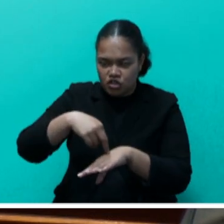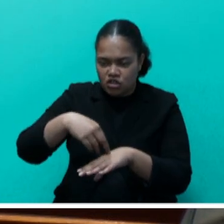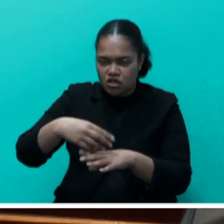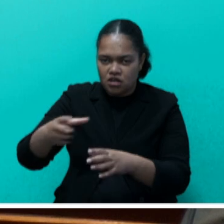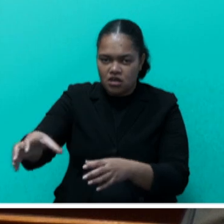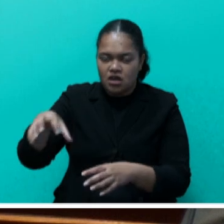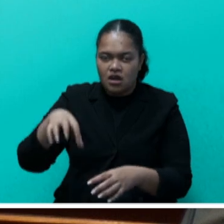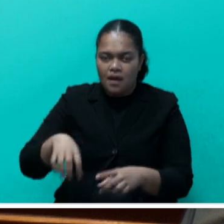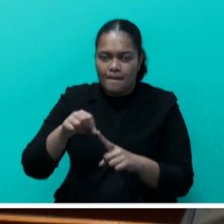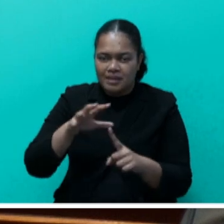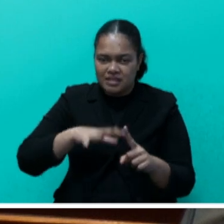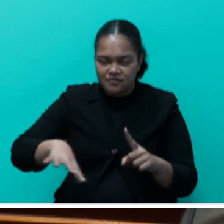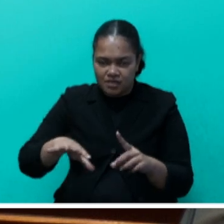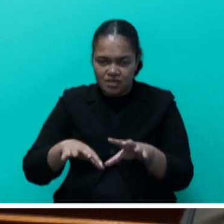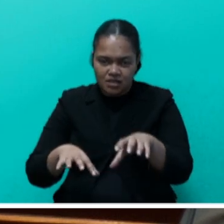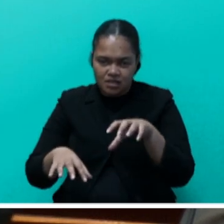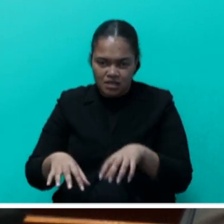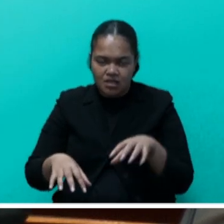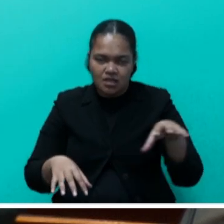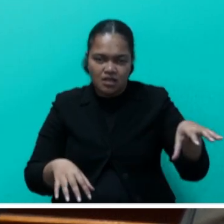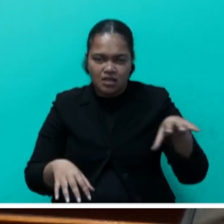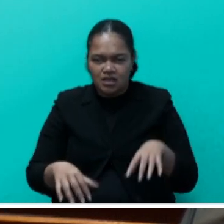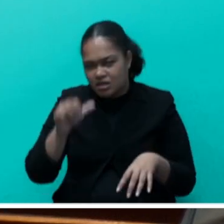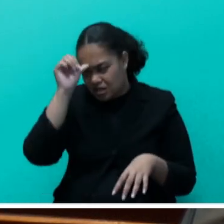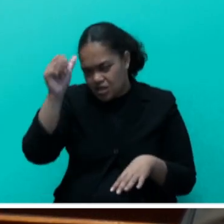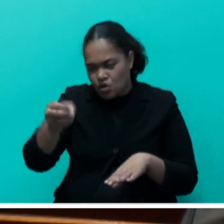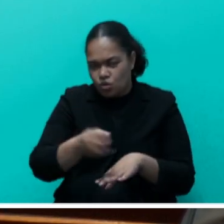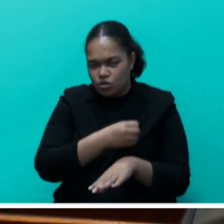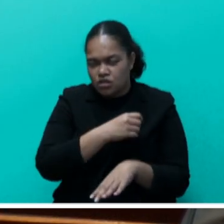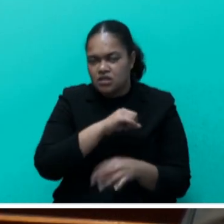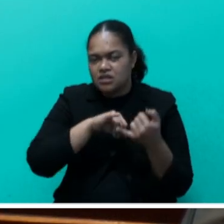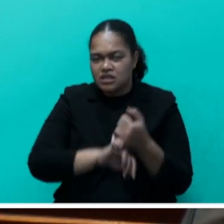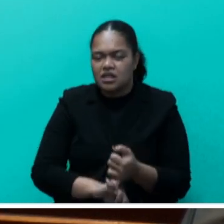the Pacific, and the Atlantic Indian Ocean and South China Sea.